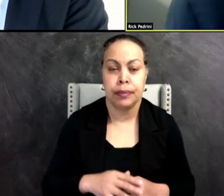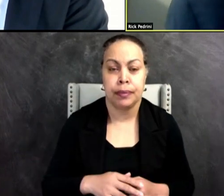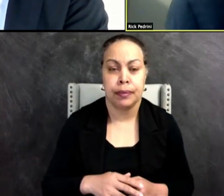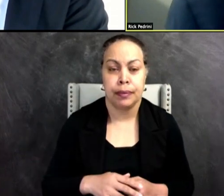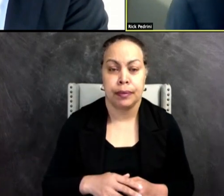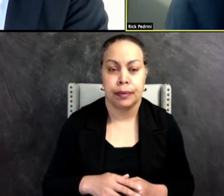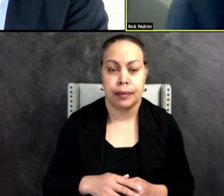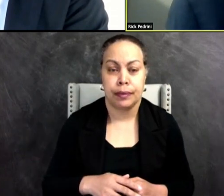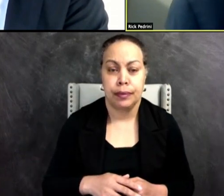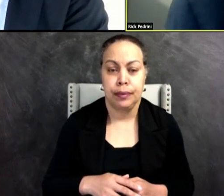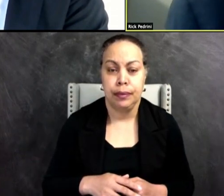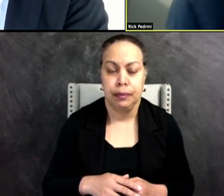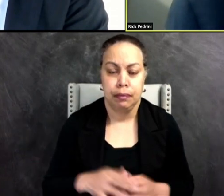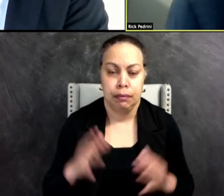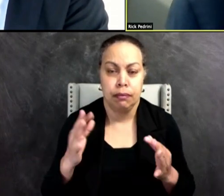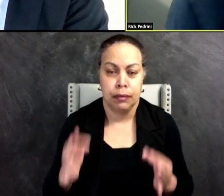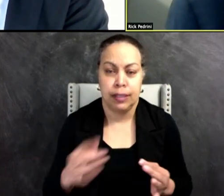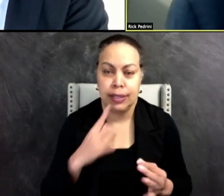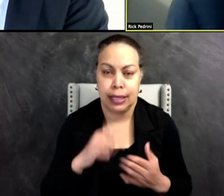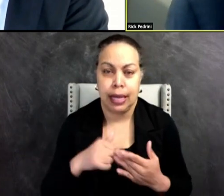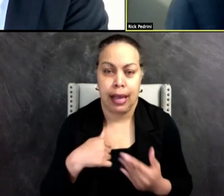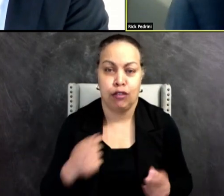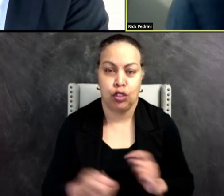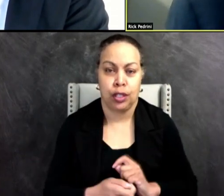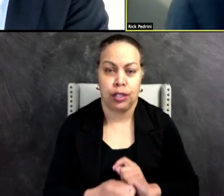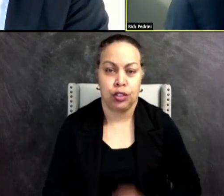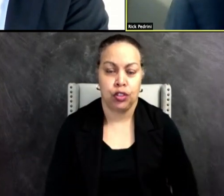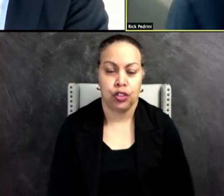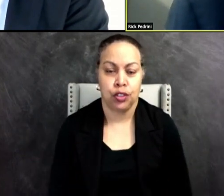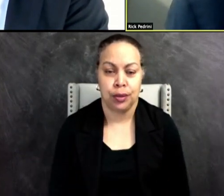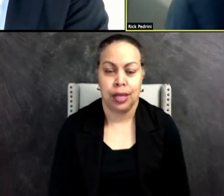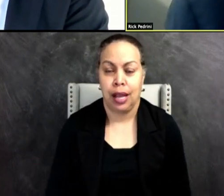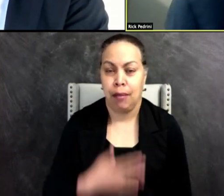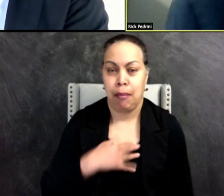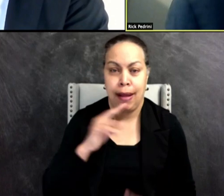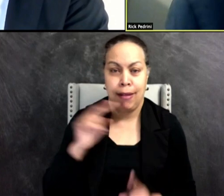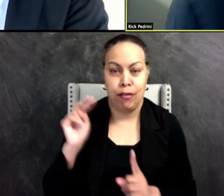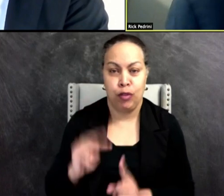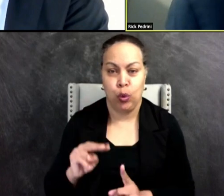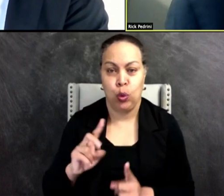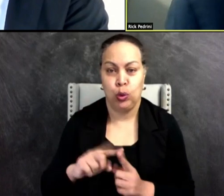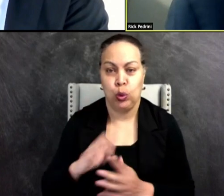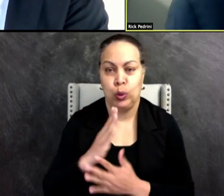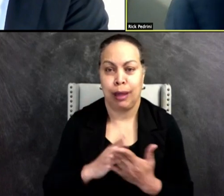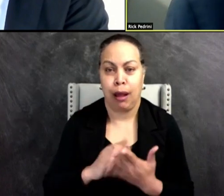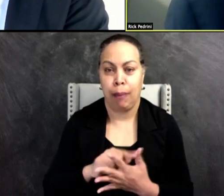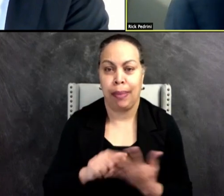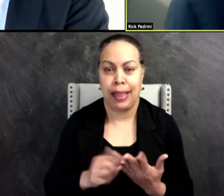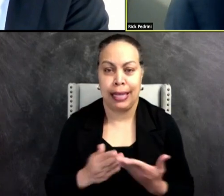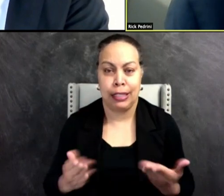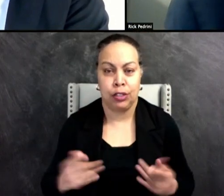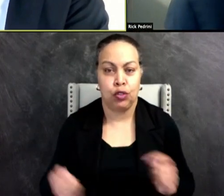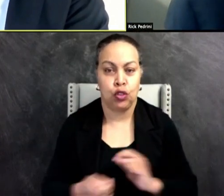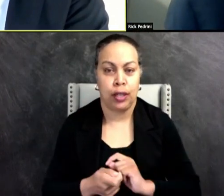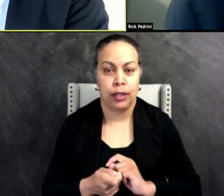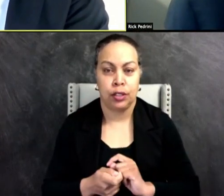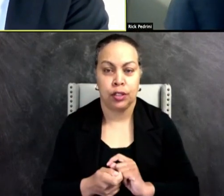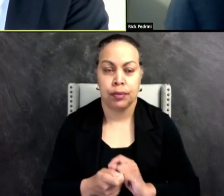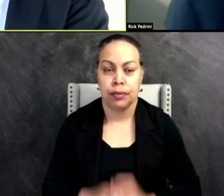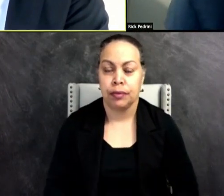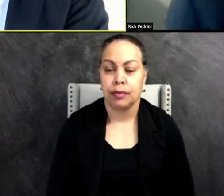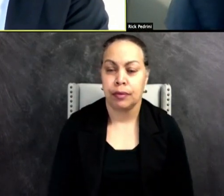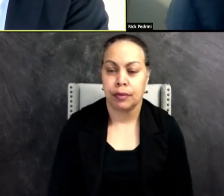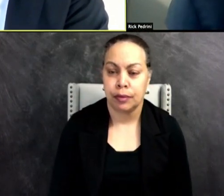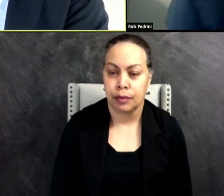I can definitely say that I've changed and that my viewpoints towards certain things have changed. So I want to acknowledge